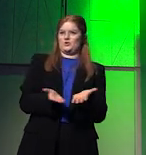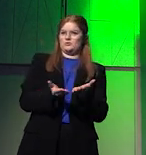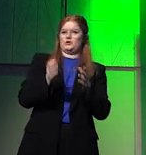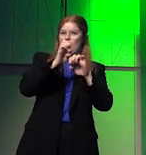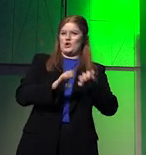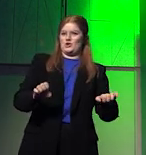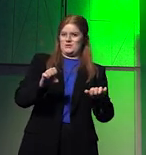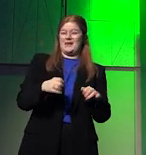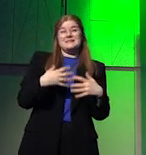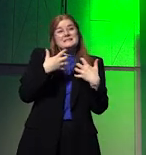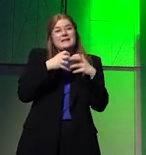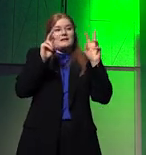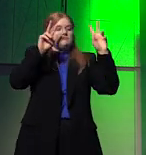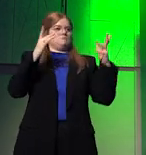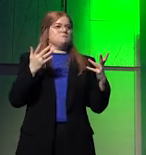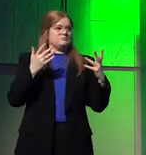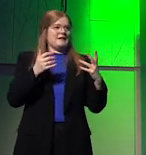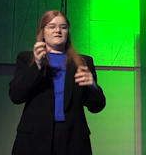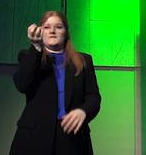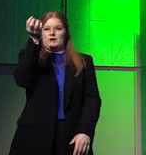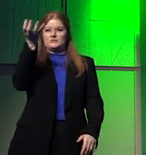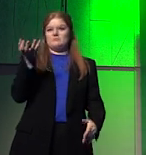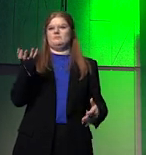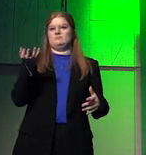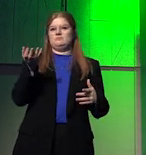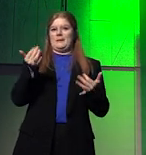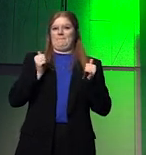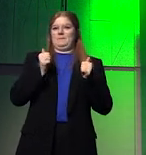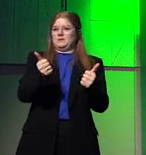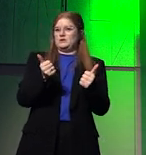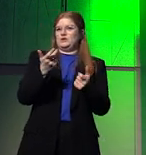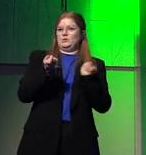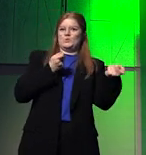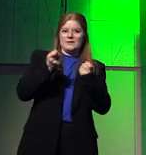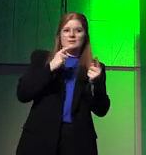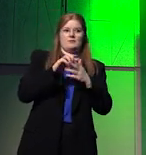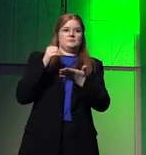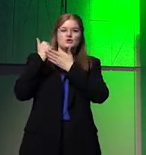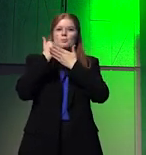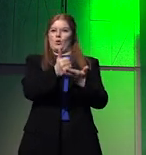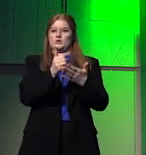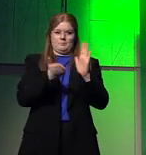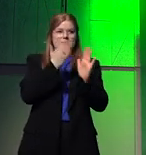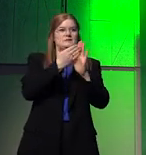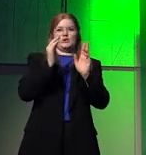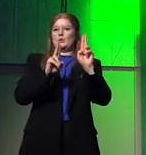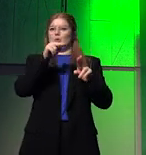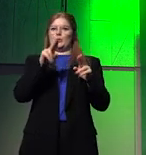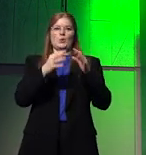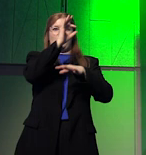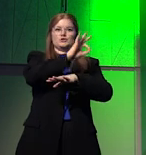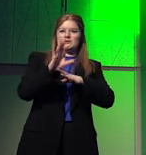planet that technically has very little capacity to support the construction of new